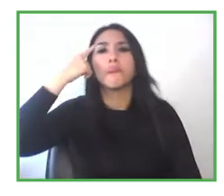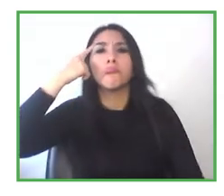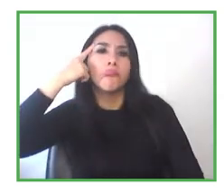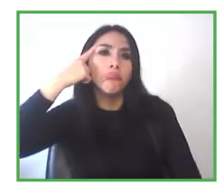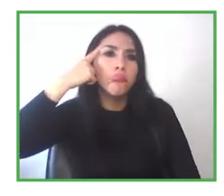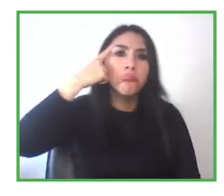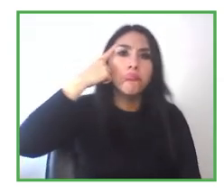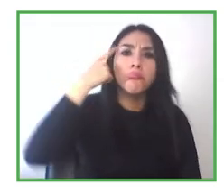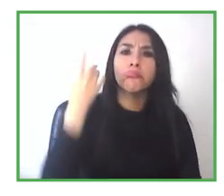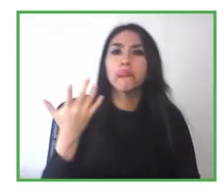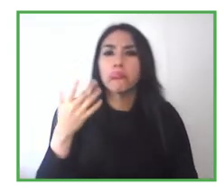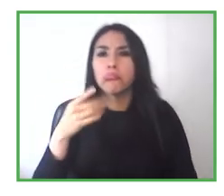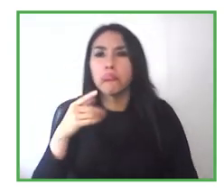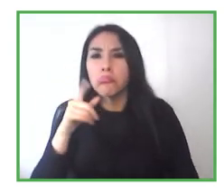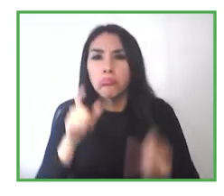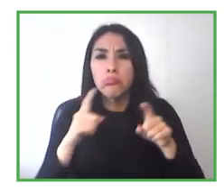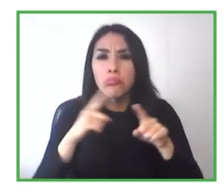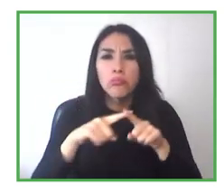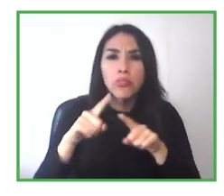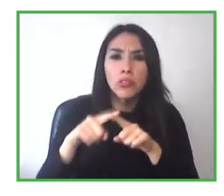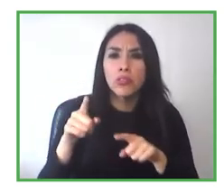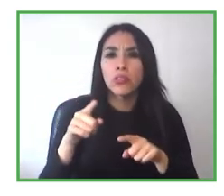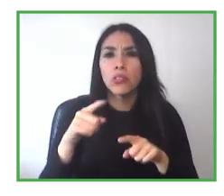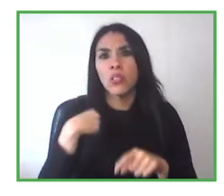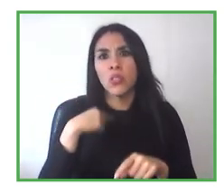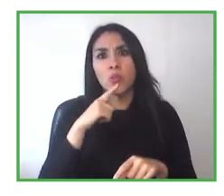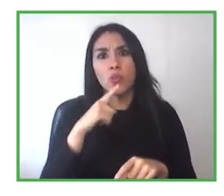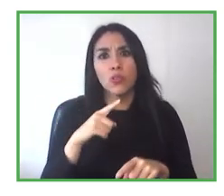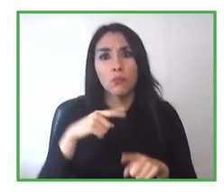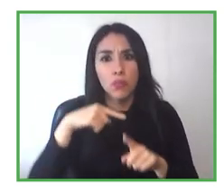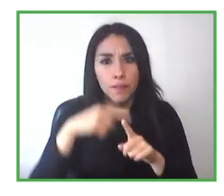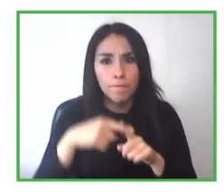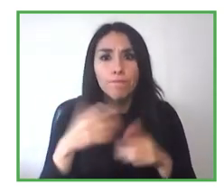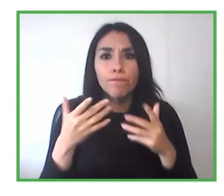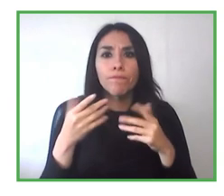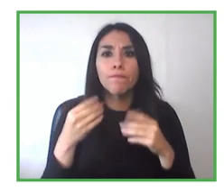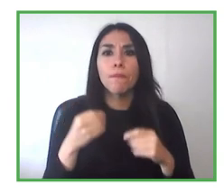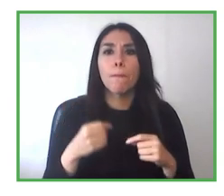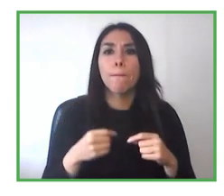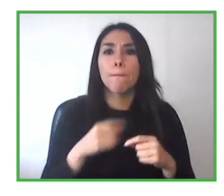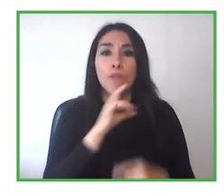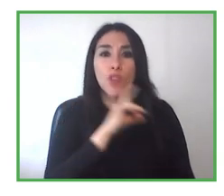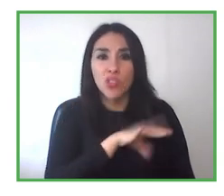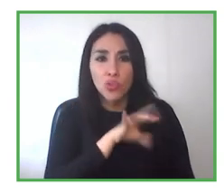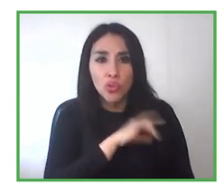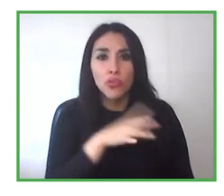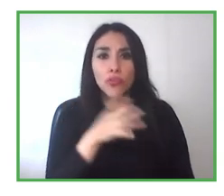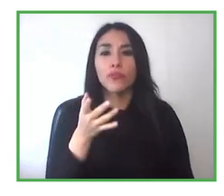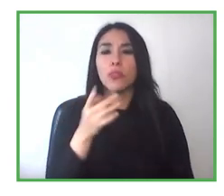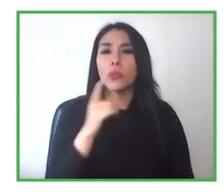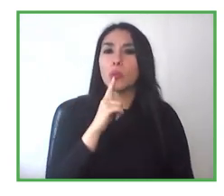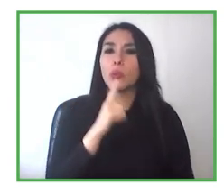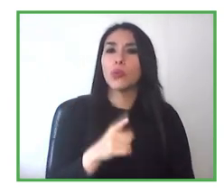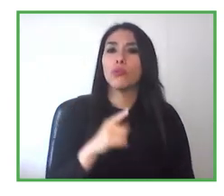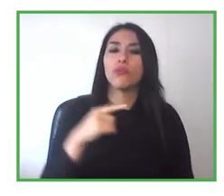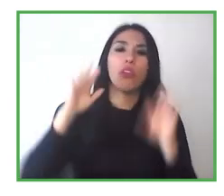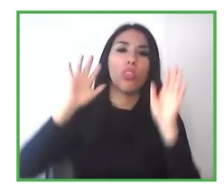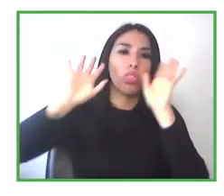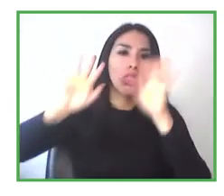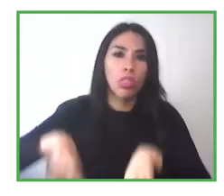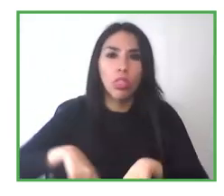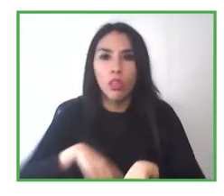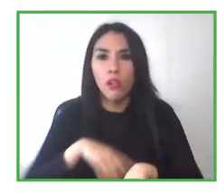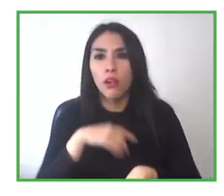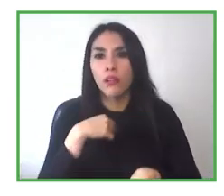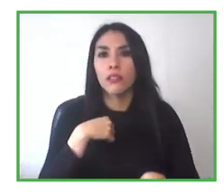see it as something productive? Do they see it as a need? Or as we say here in Chile, it's just something that they have to do.